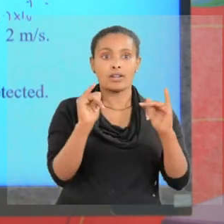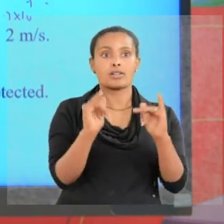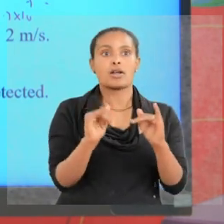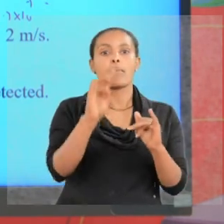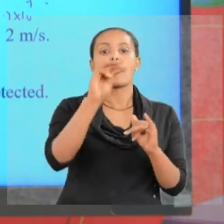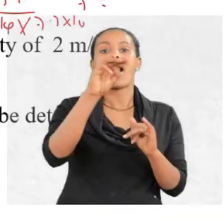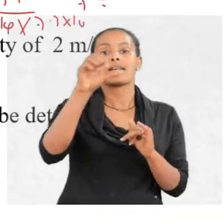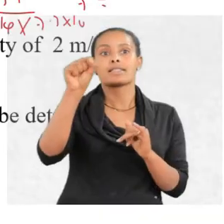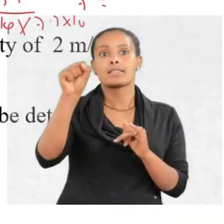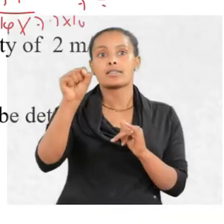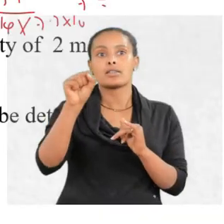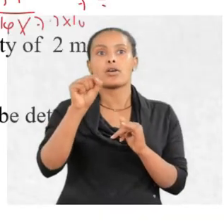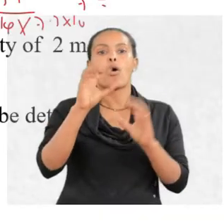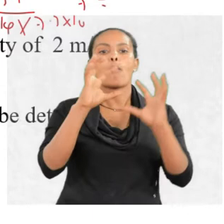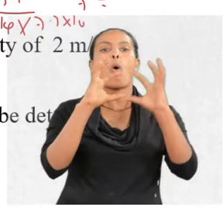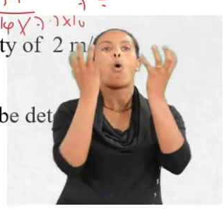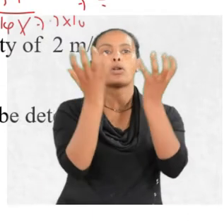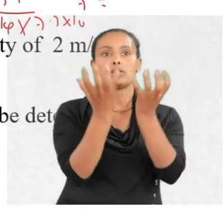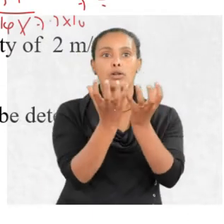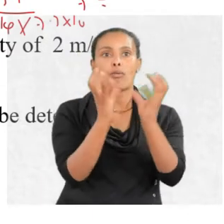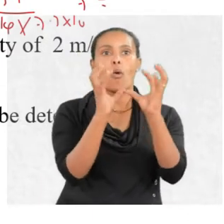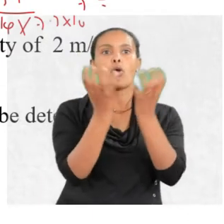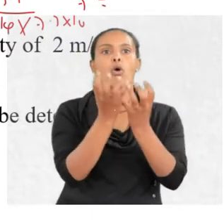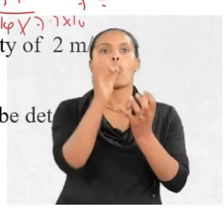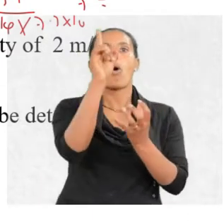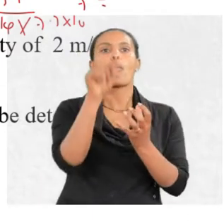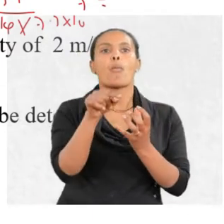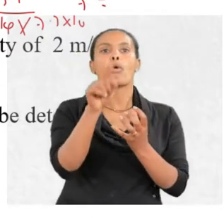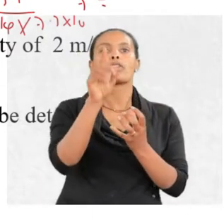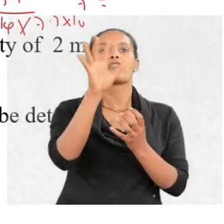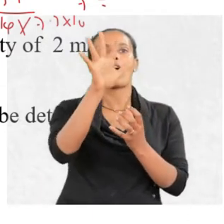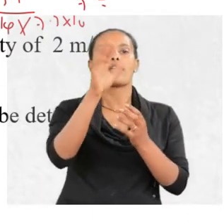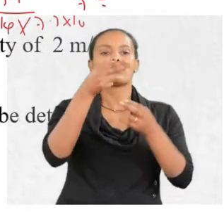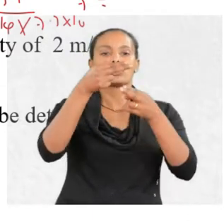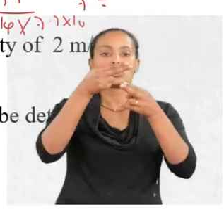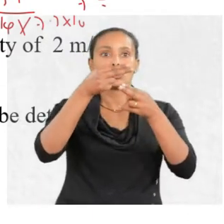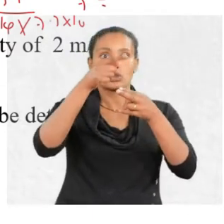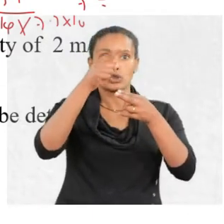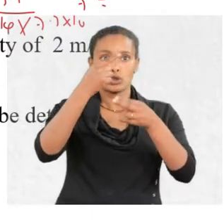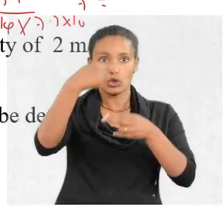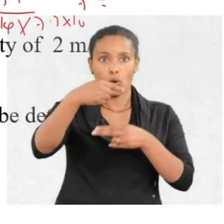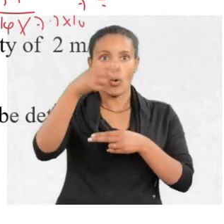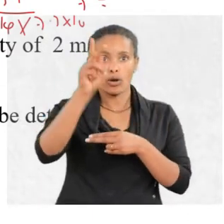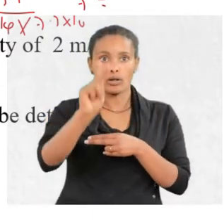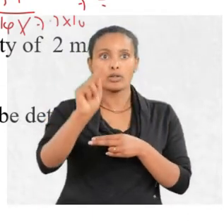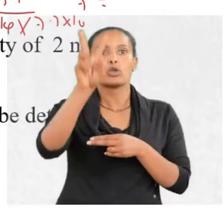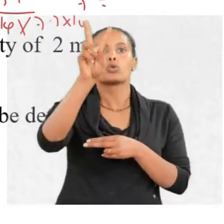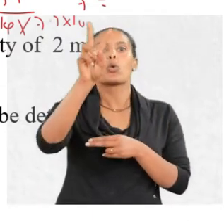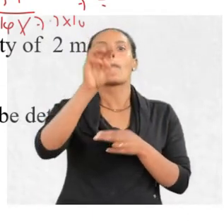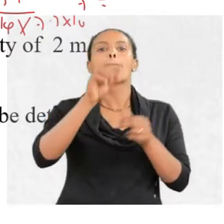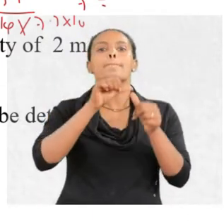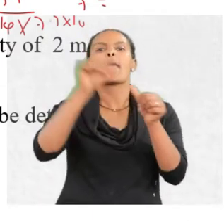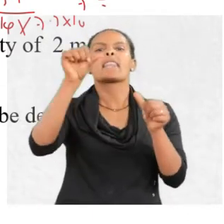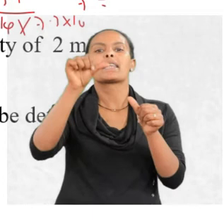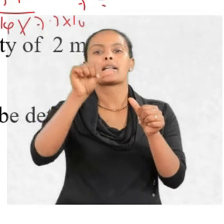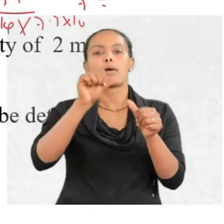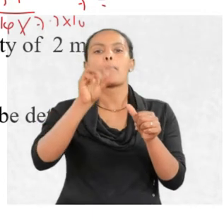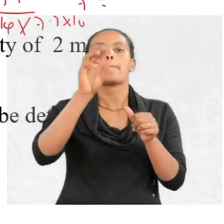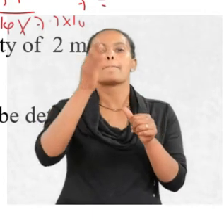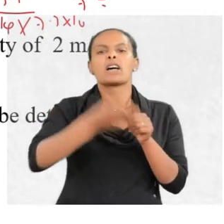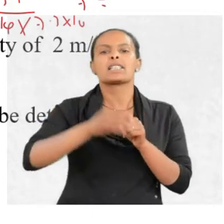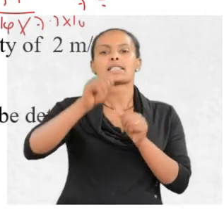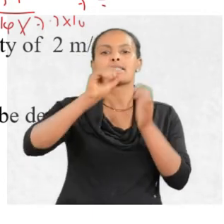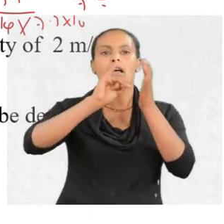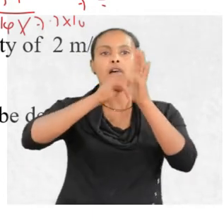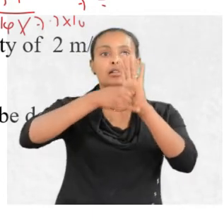mass of the ball which is 1.5 kilogram times velocity of the ball is 2 meter per second. Now, the wavelength